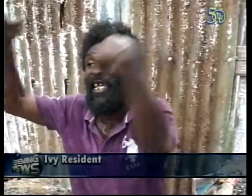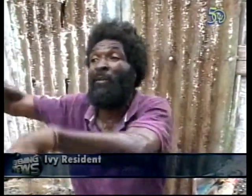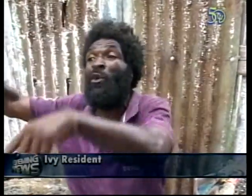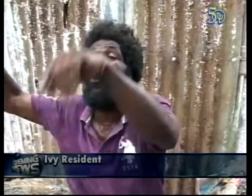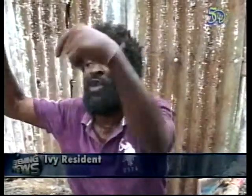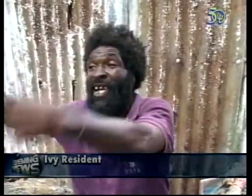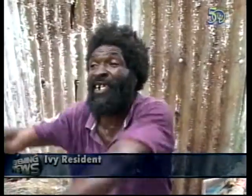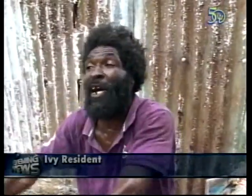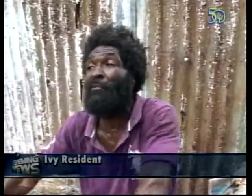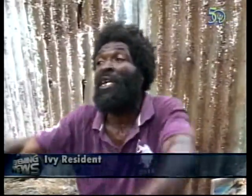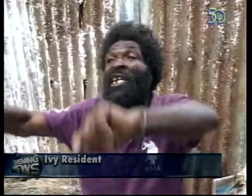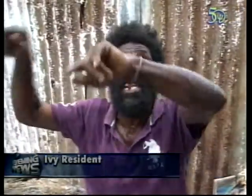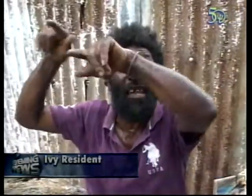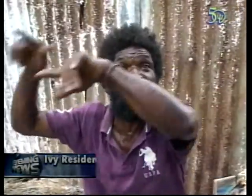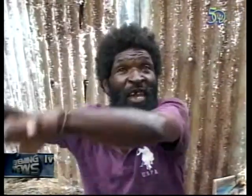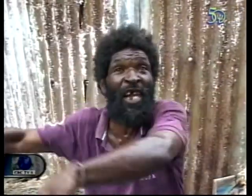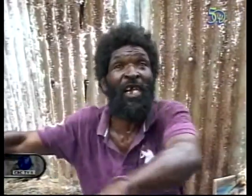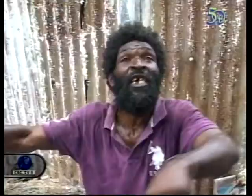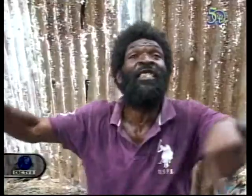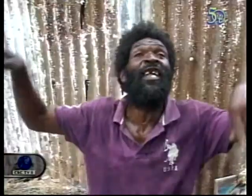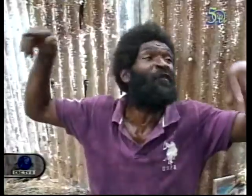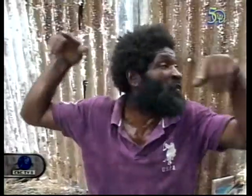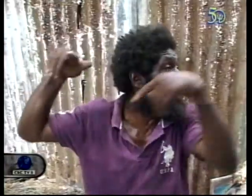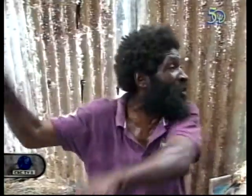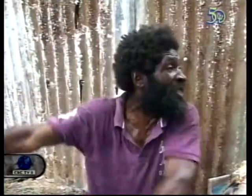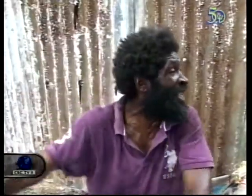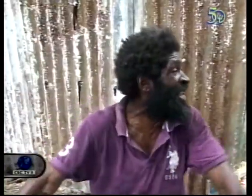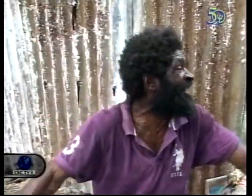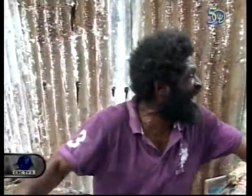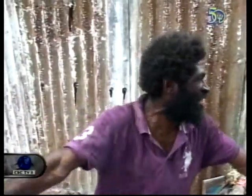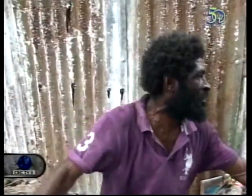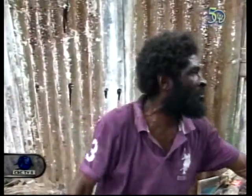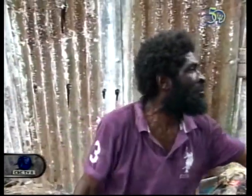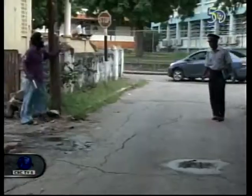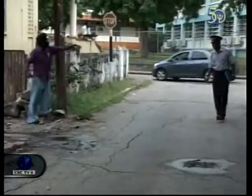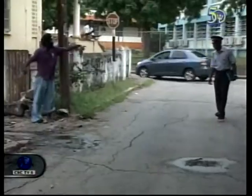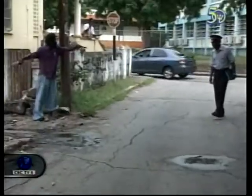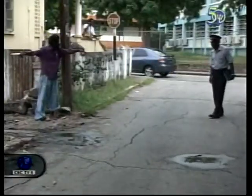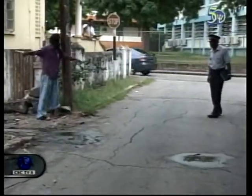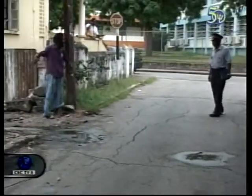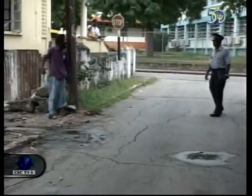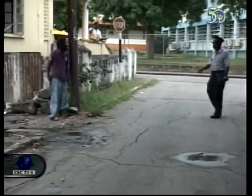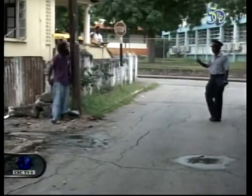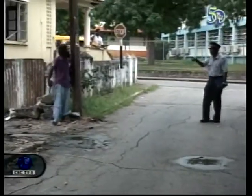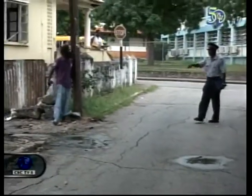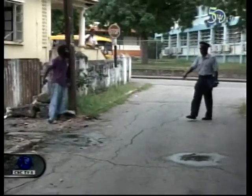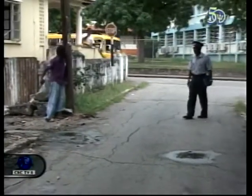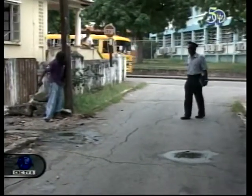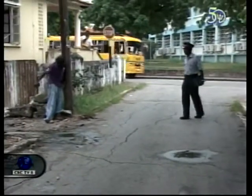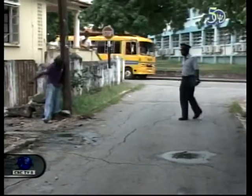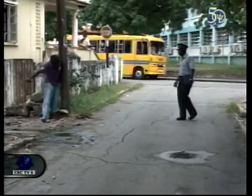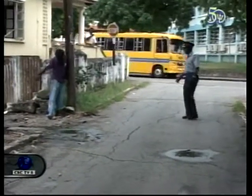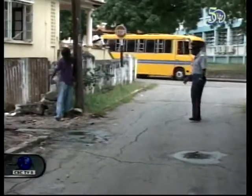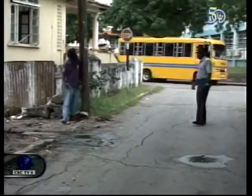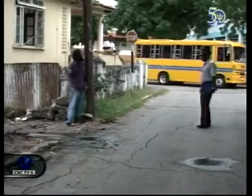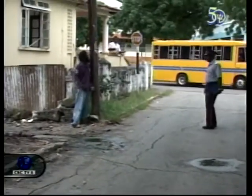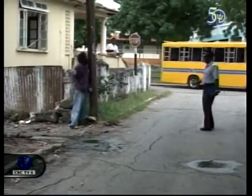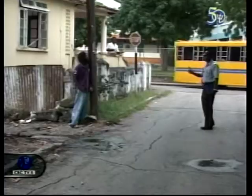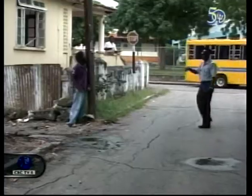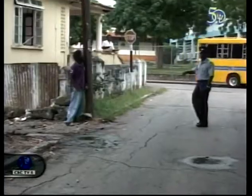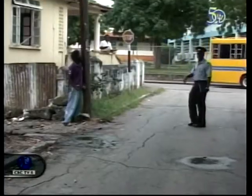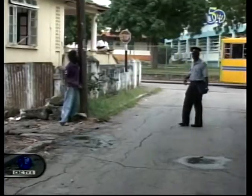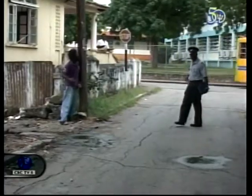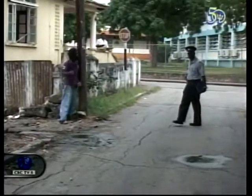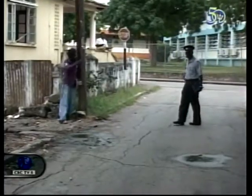down, sleep, wake up, leave here. No fire wasn't in here, nothing. Police eventually stepped in, causing residents to